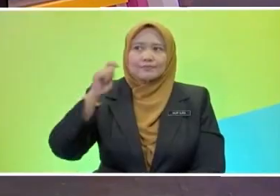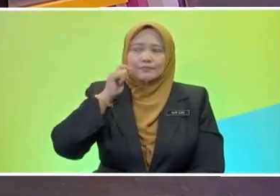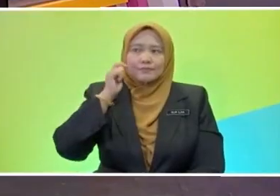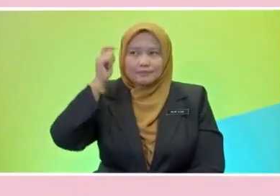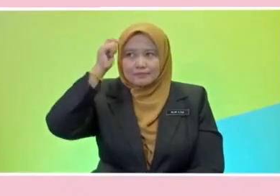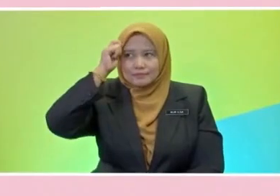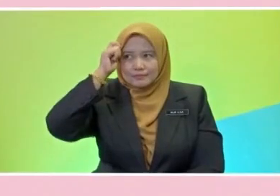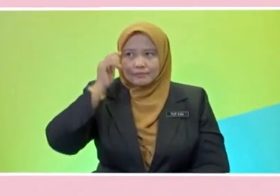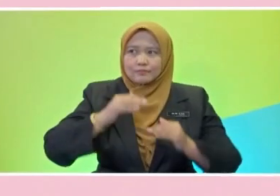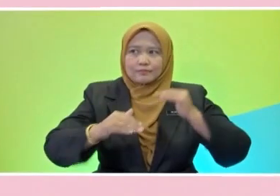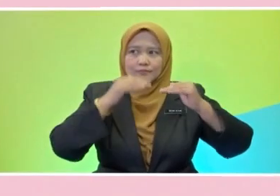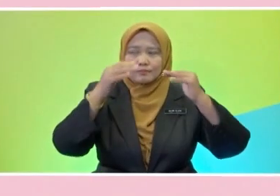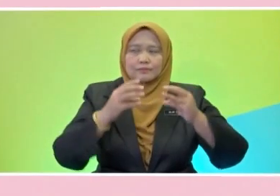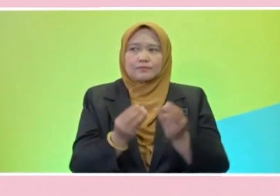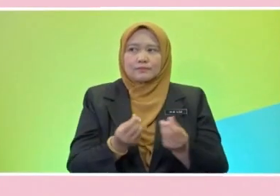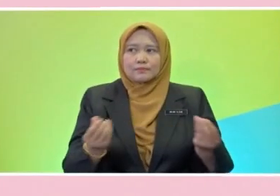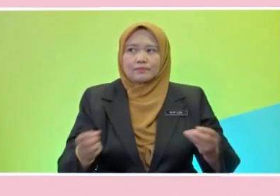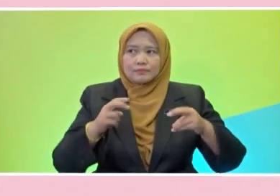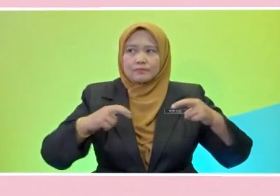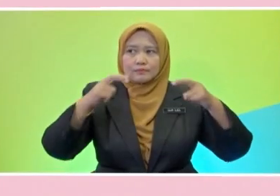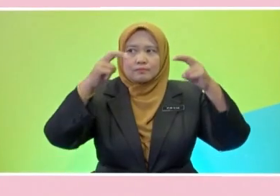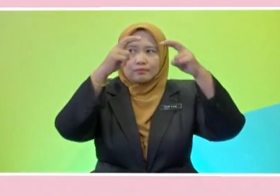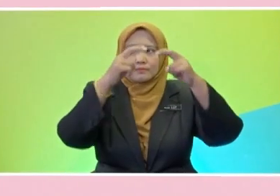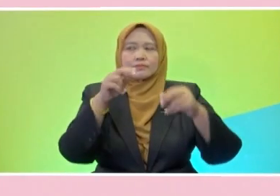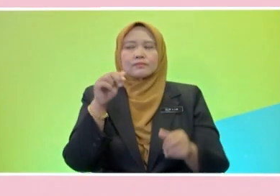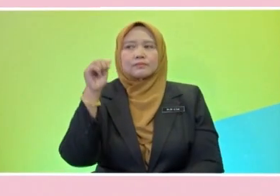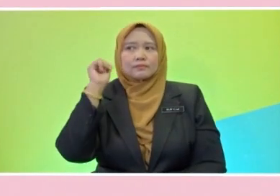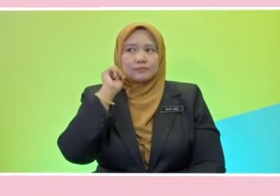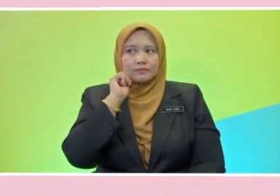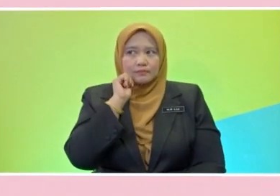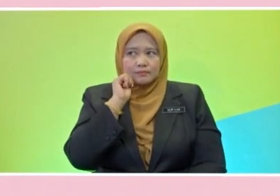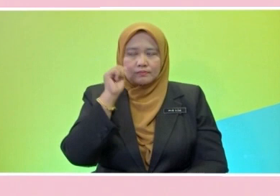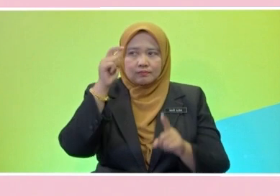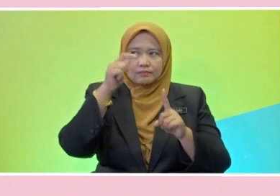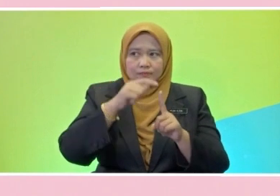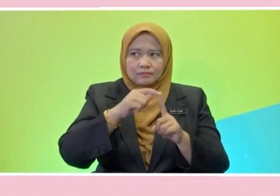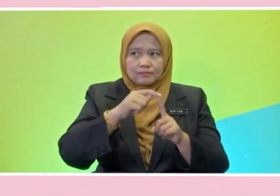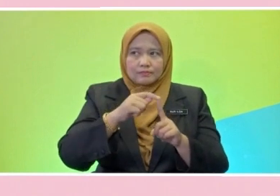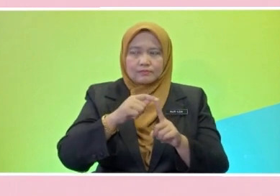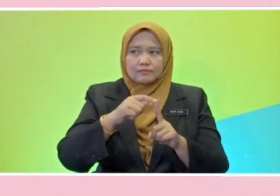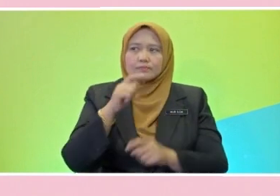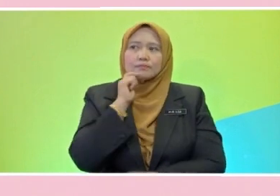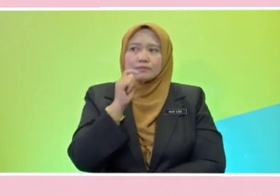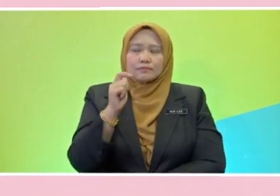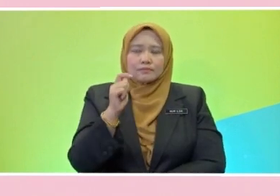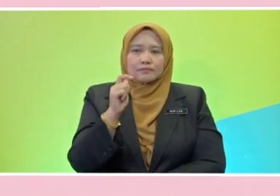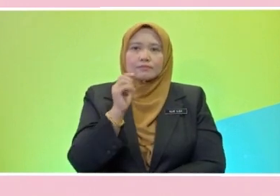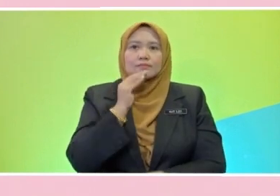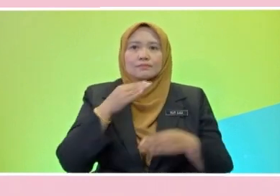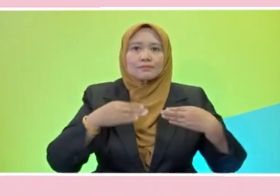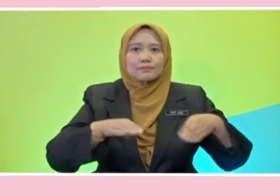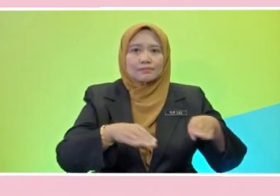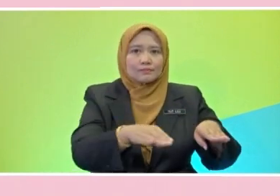castles at the beach. Hmm. True or false? Tommy. I think it is true, teacher. Is that correct?